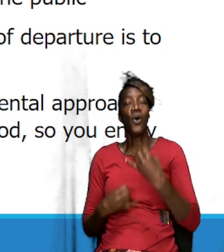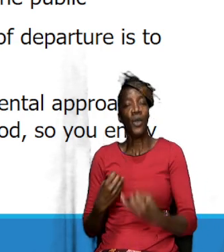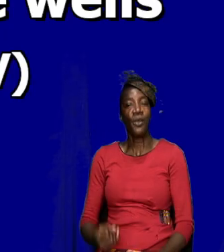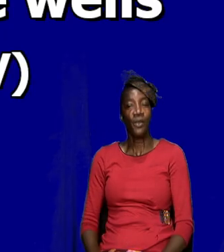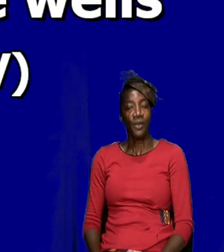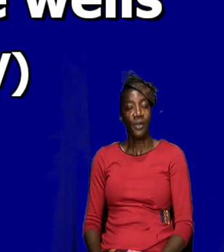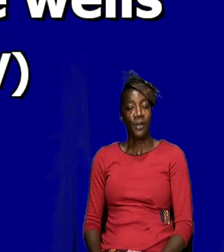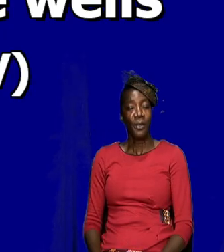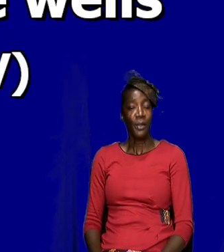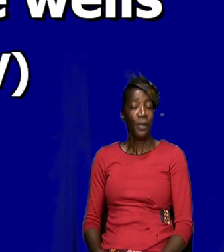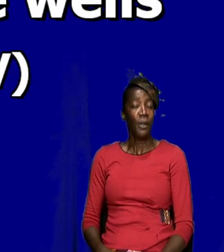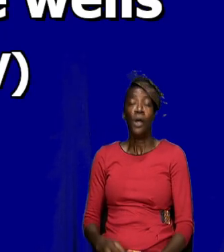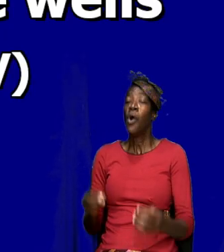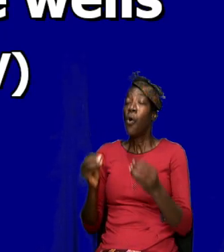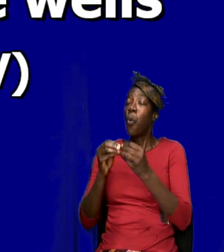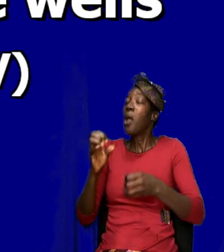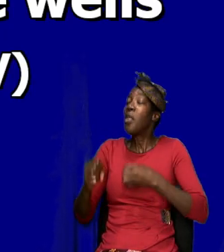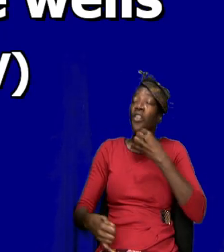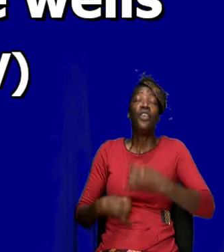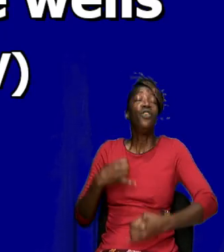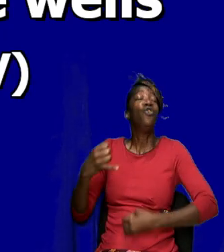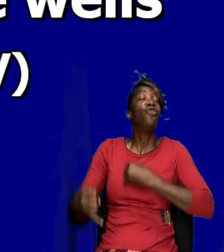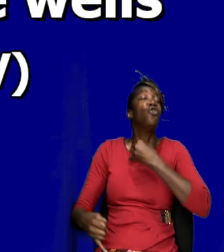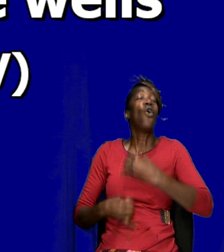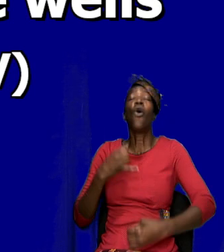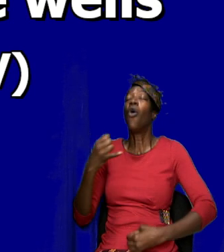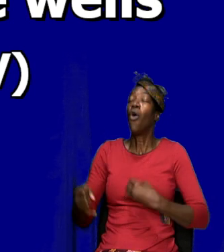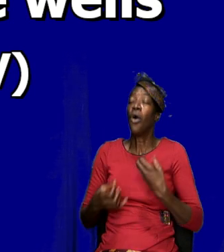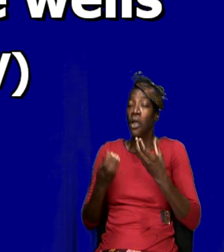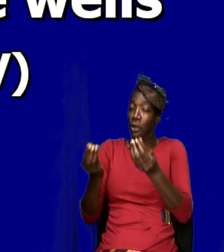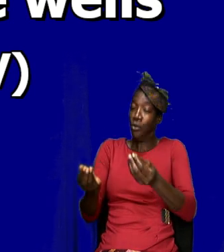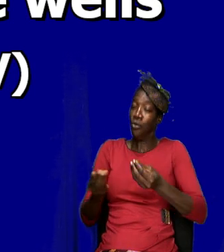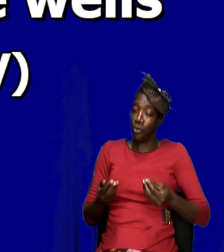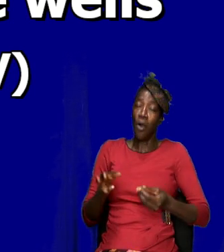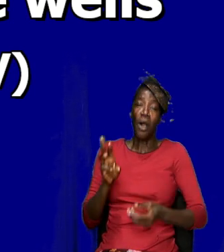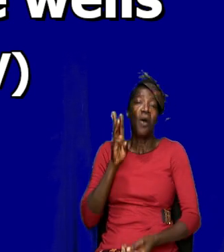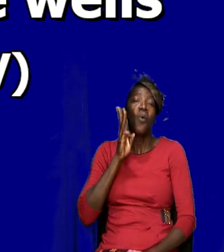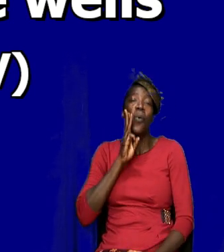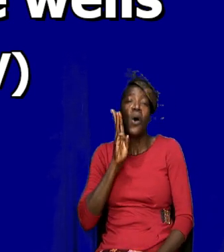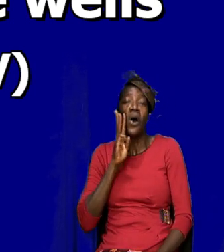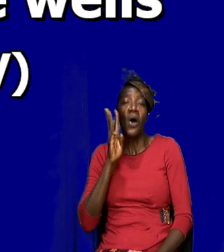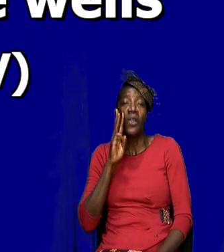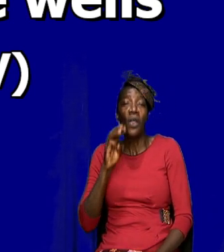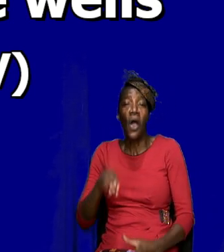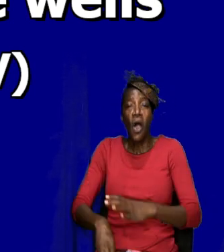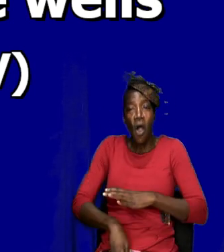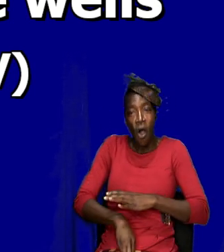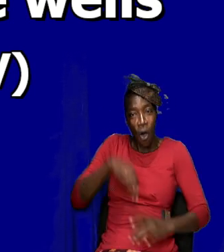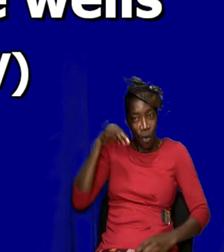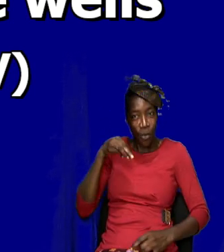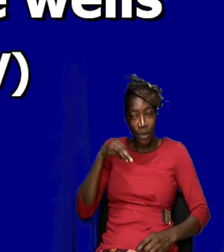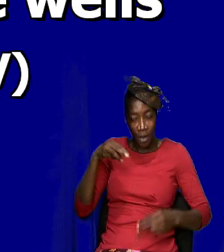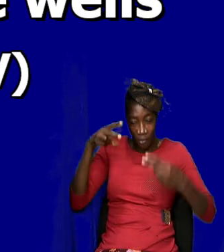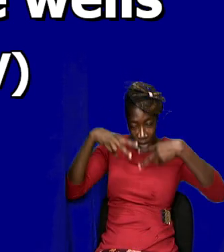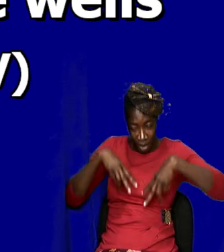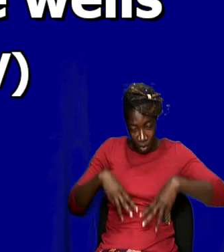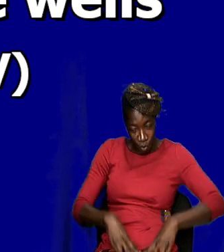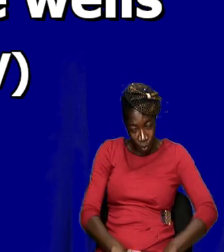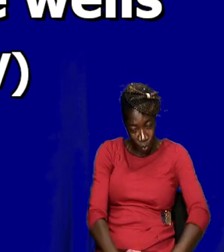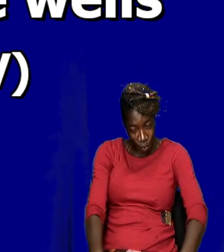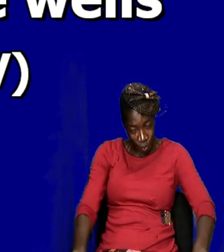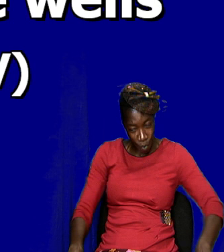It is with what? with joy he shall draw water out of the wells of